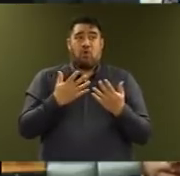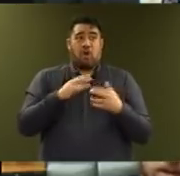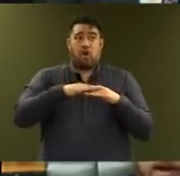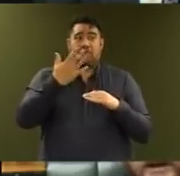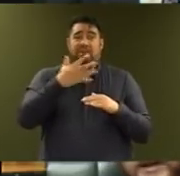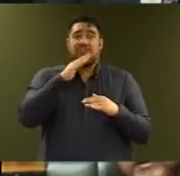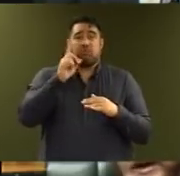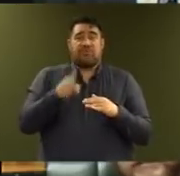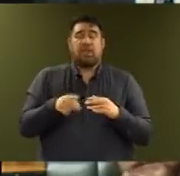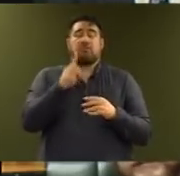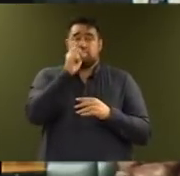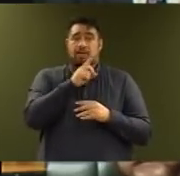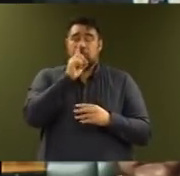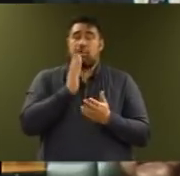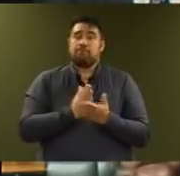people.